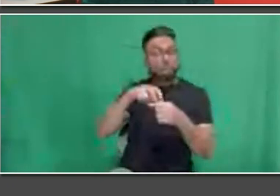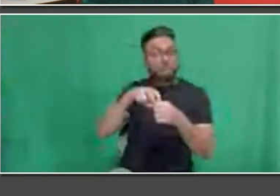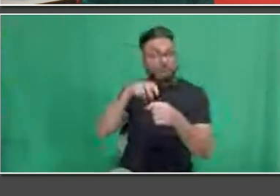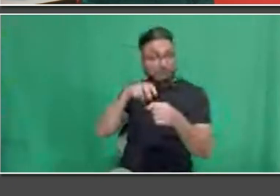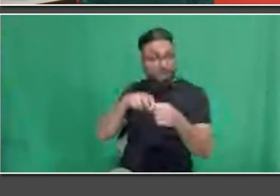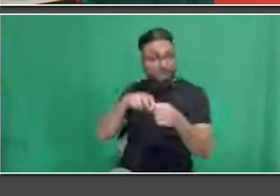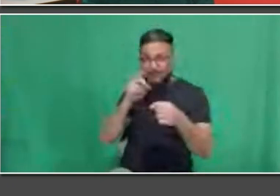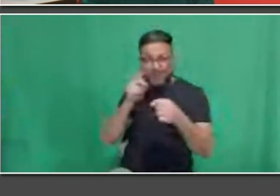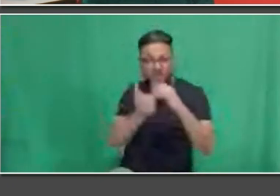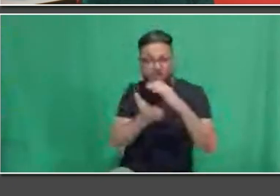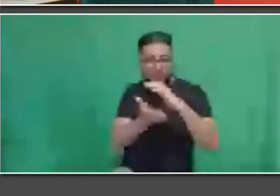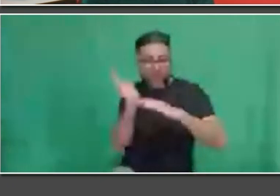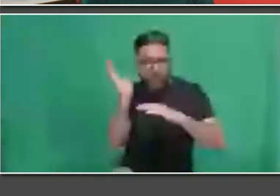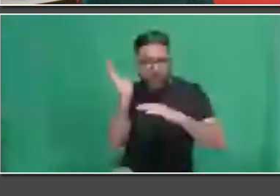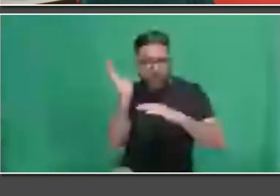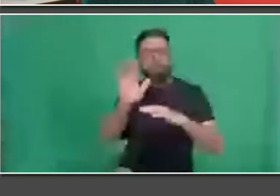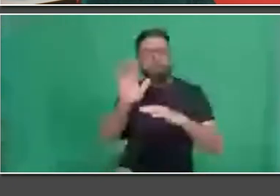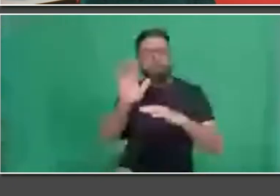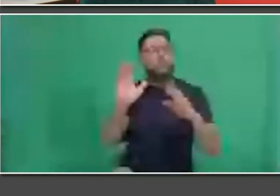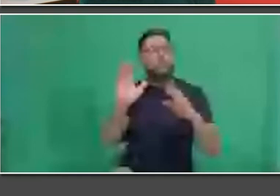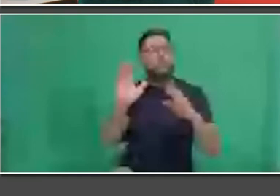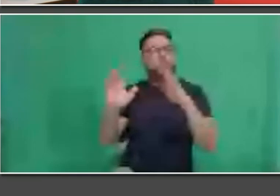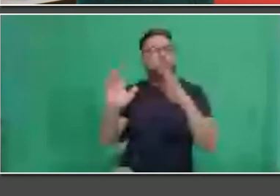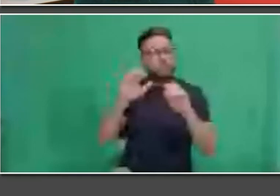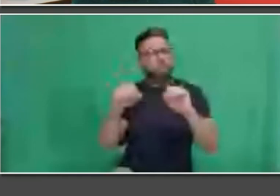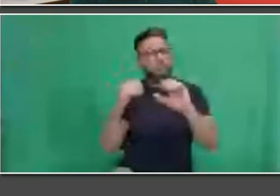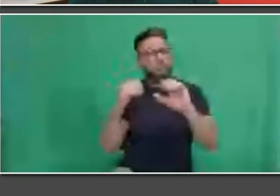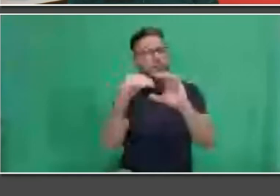thank you so much for taking the time to join us today.